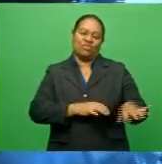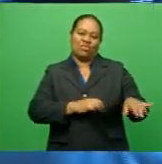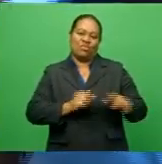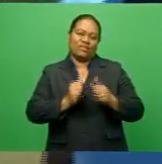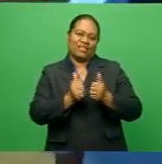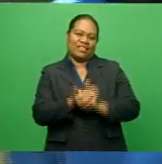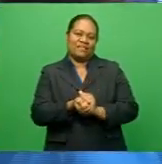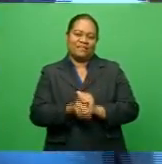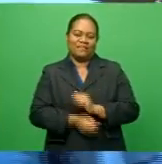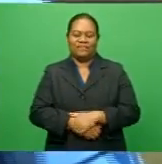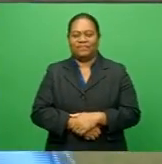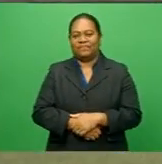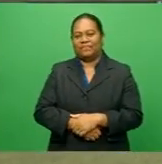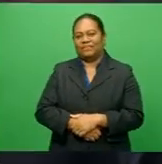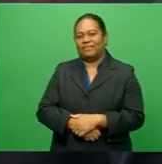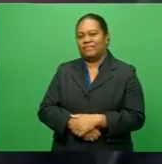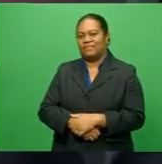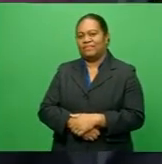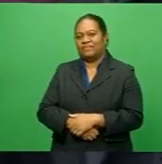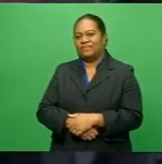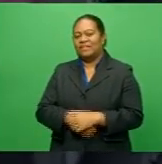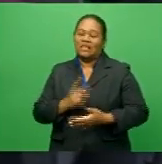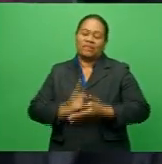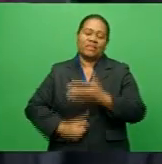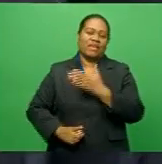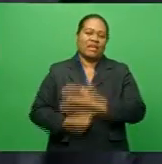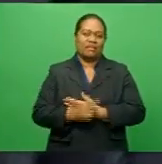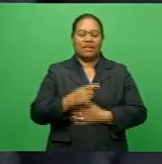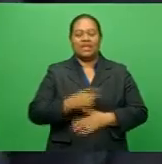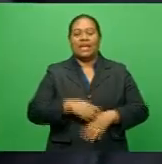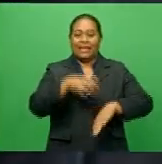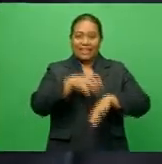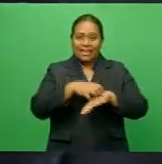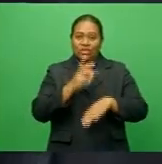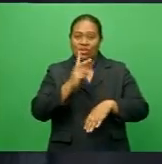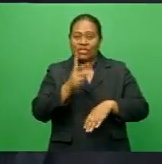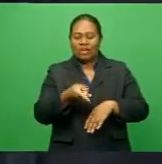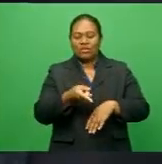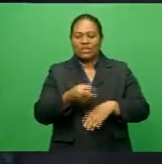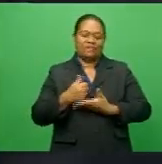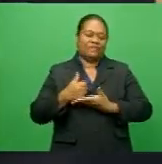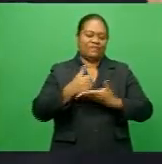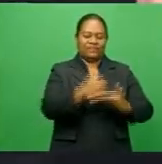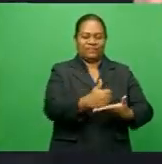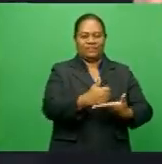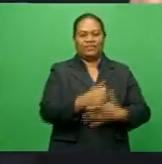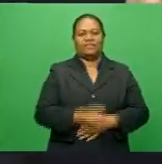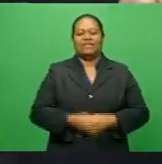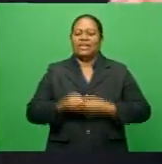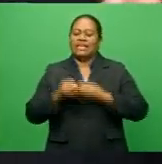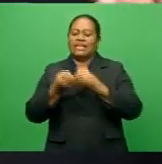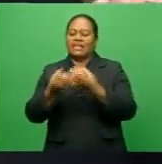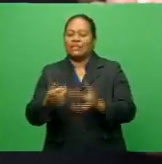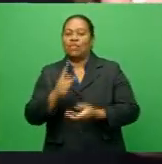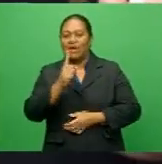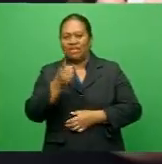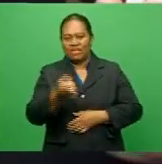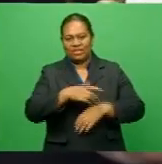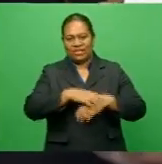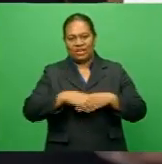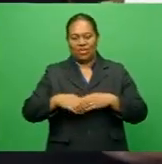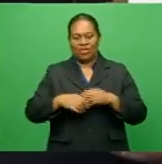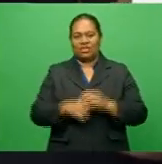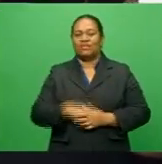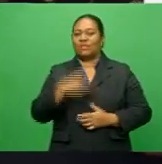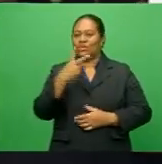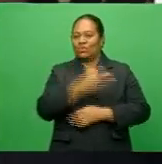Masters Pairs this weekend. Cakes 2000 has also stepped in to assist the competition by rolling in $1,000 for